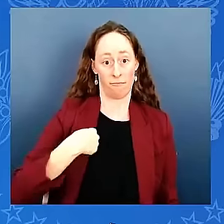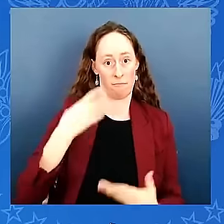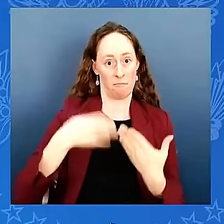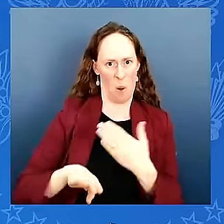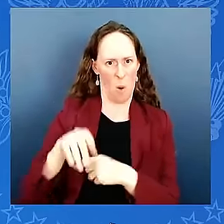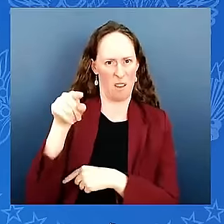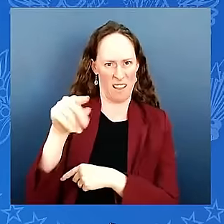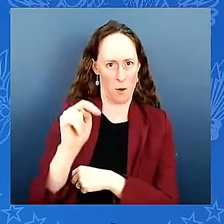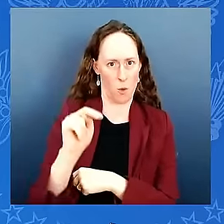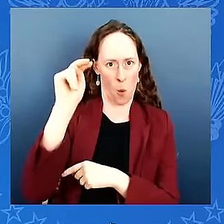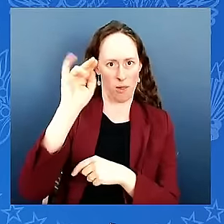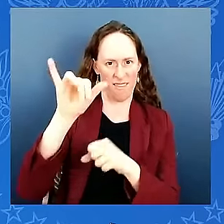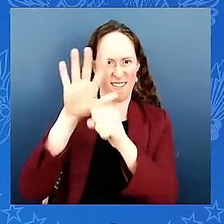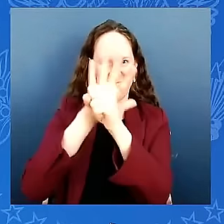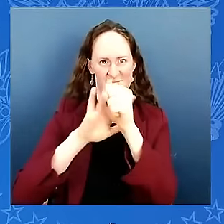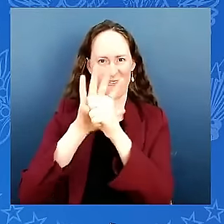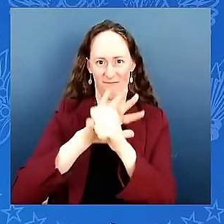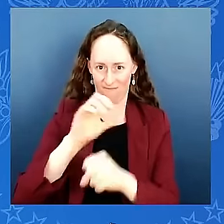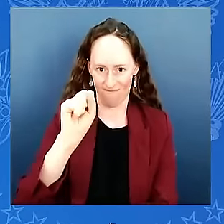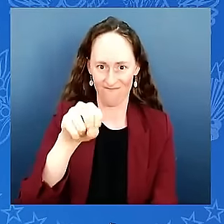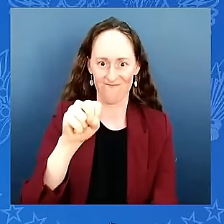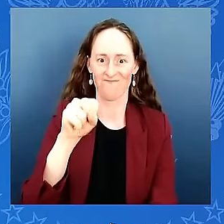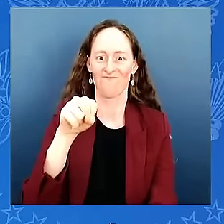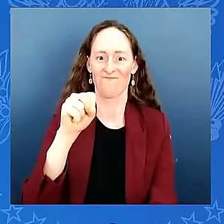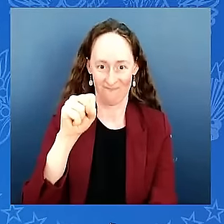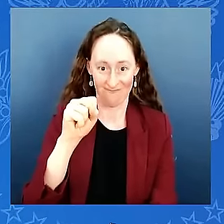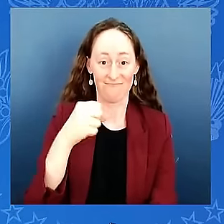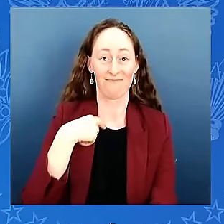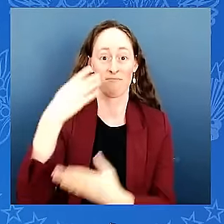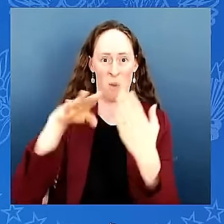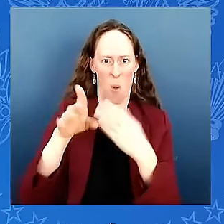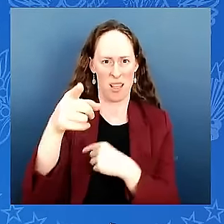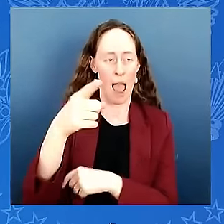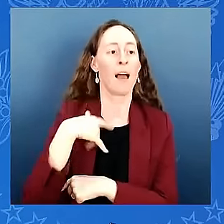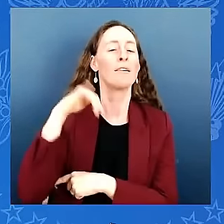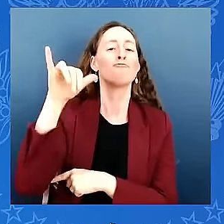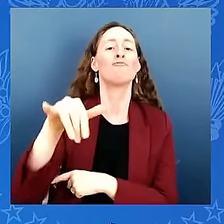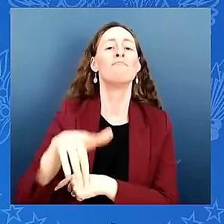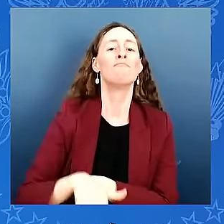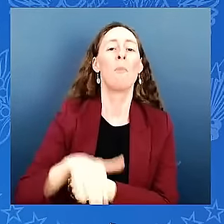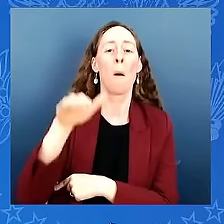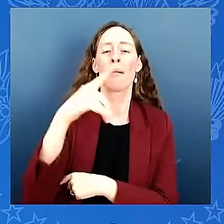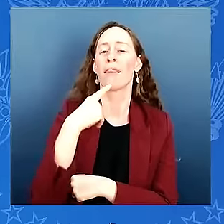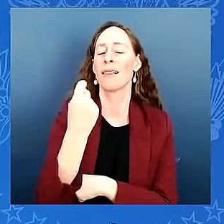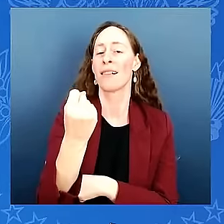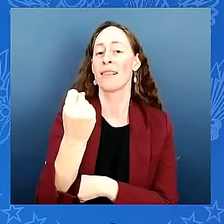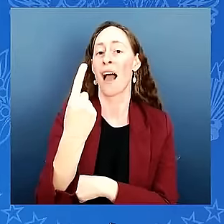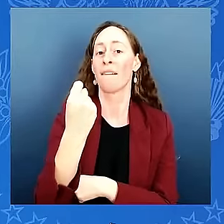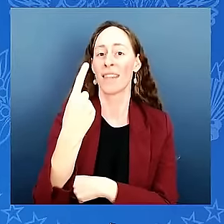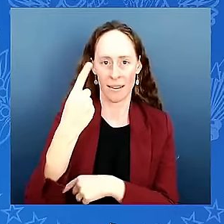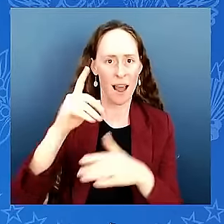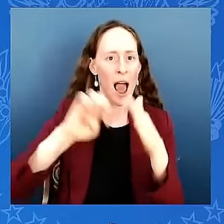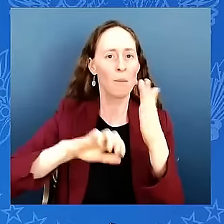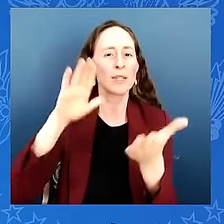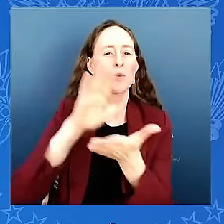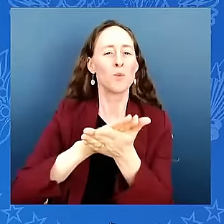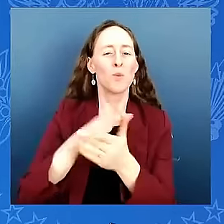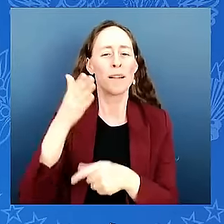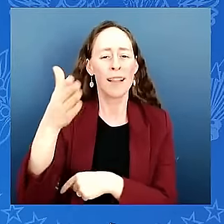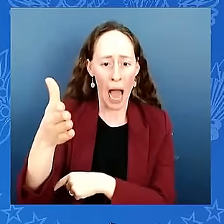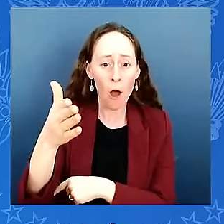birmingham elementary but this area has been historically disadvantaged it is 100 percent minority black